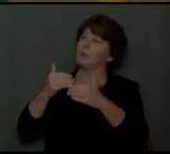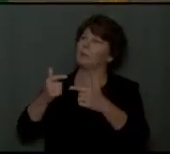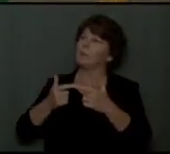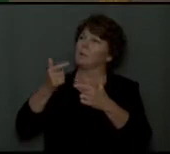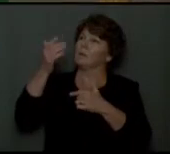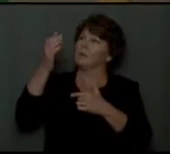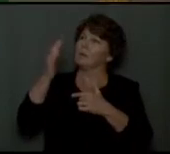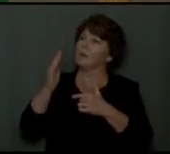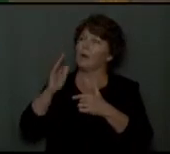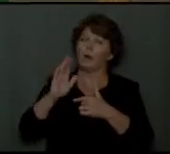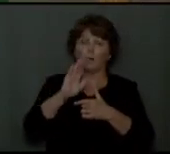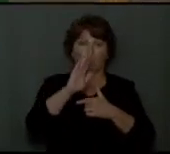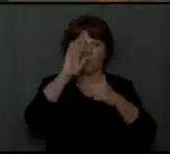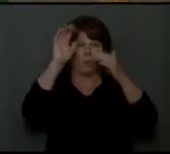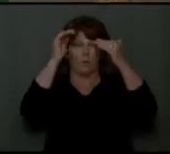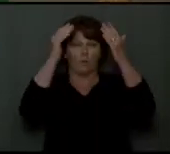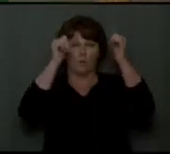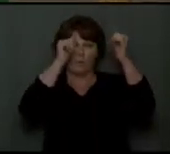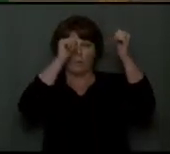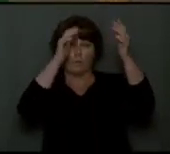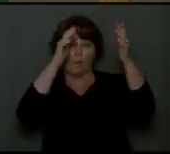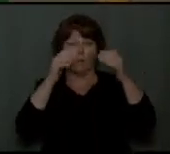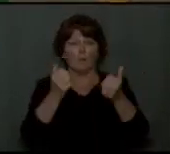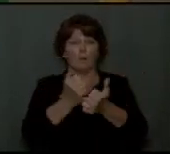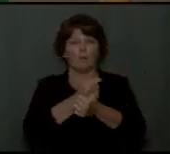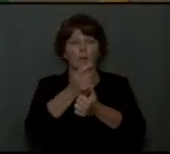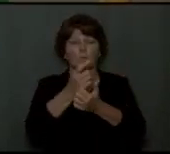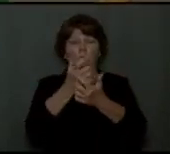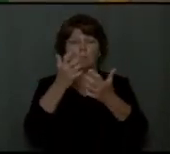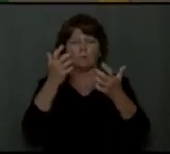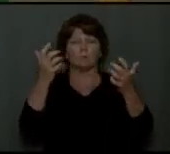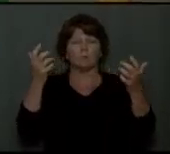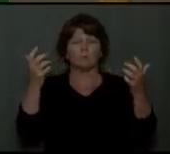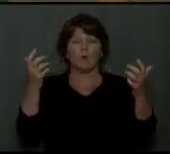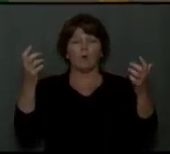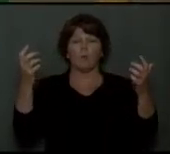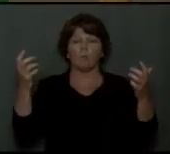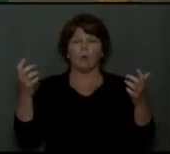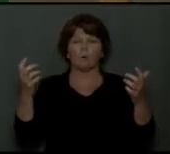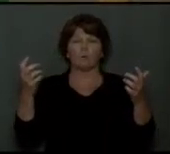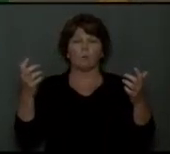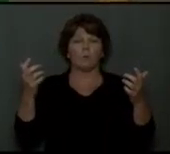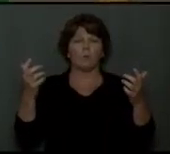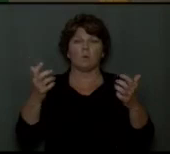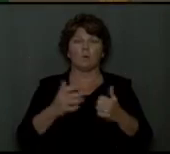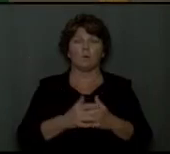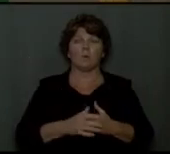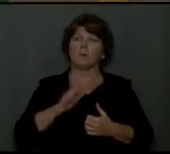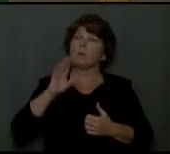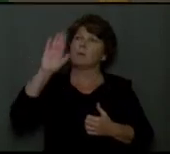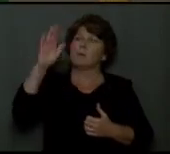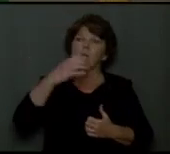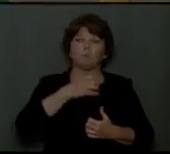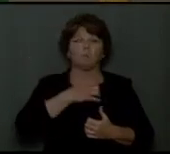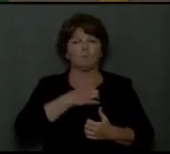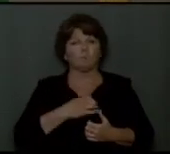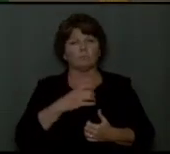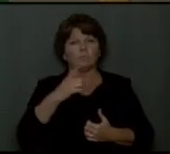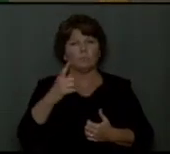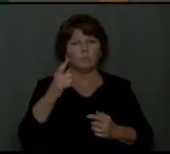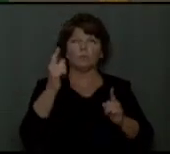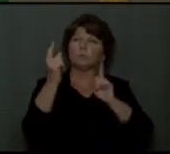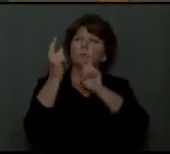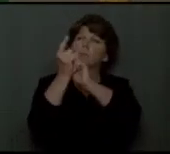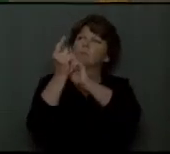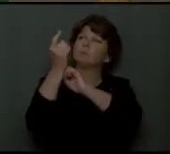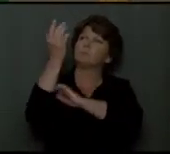Your heavenly Father loves you so much more than that. His desire is that you come to